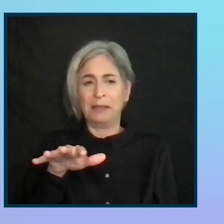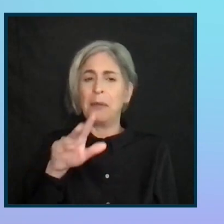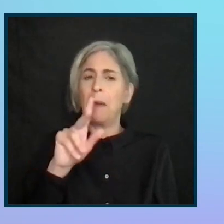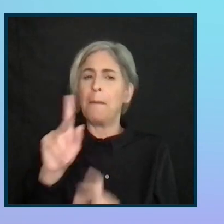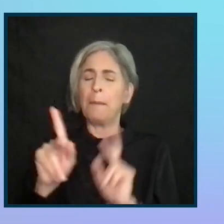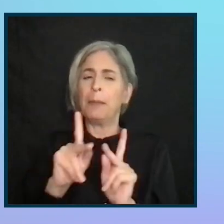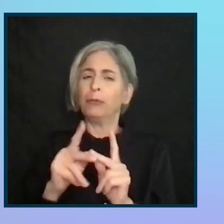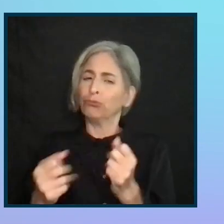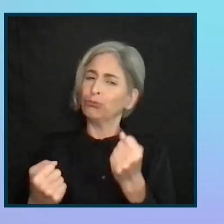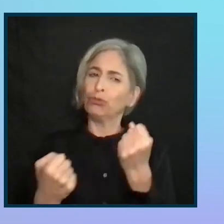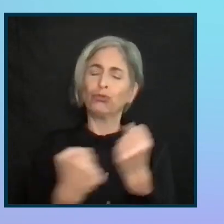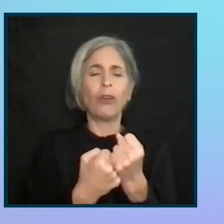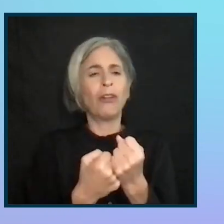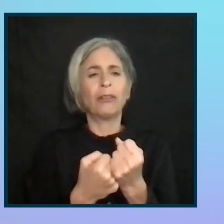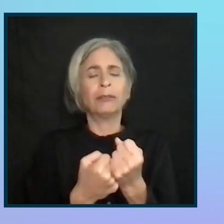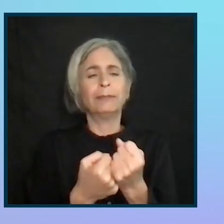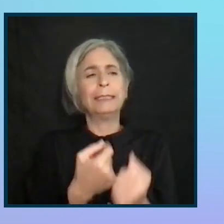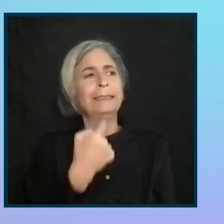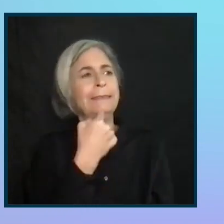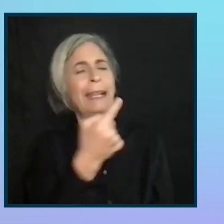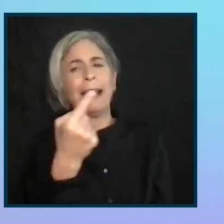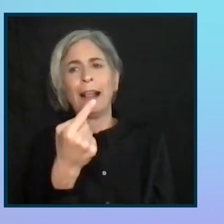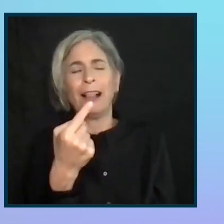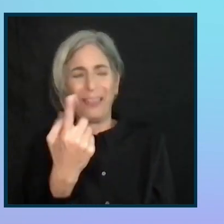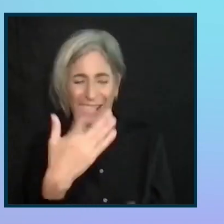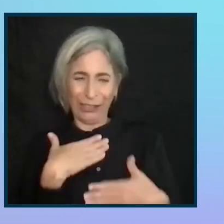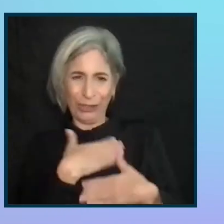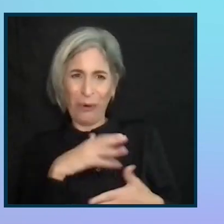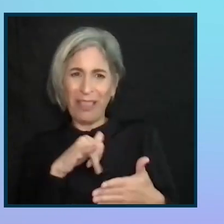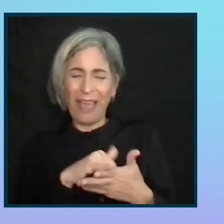in their area anyway. You know, they enjoy that kind of thing.